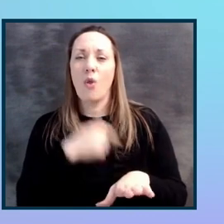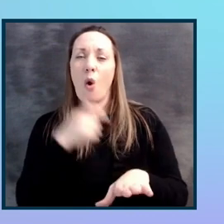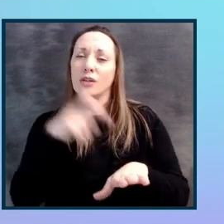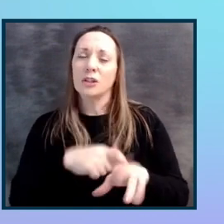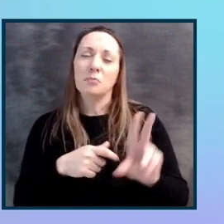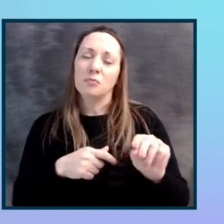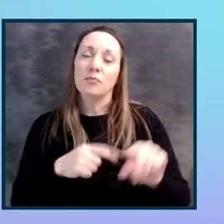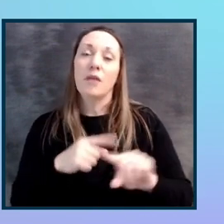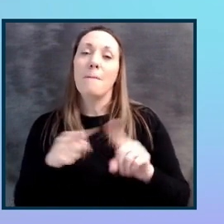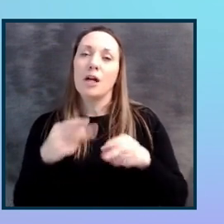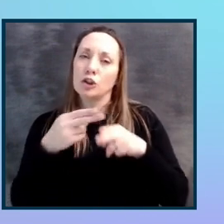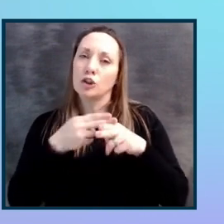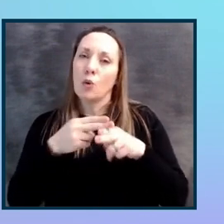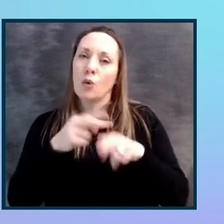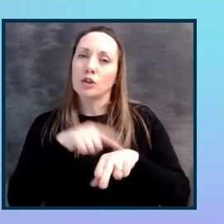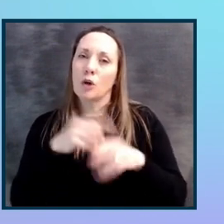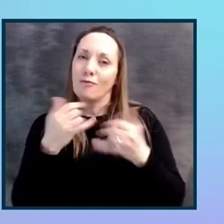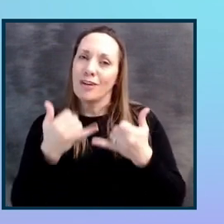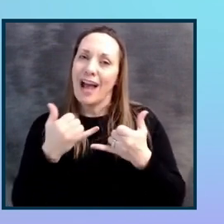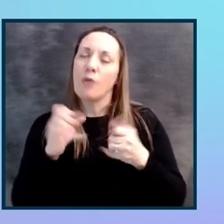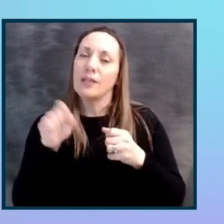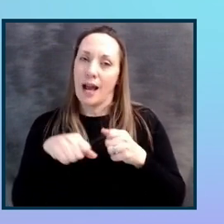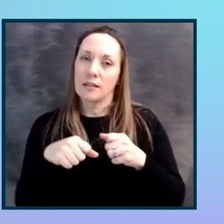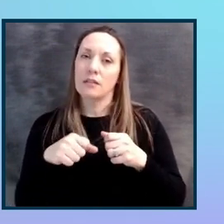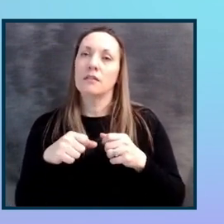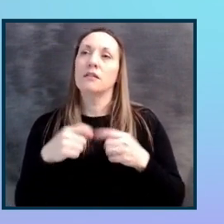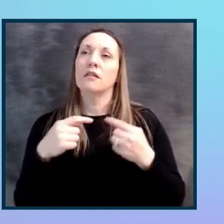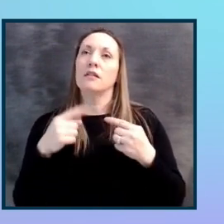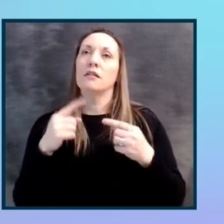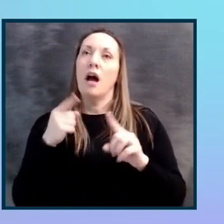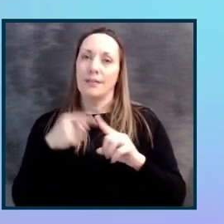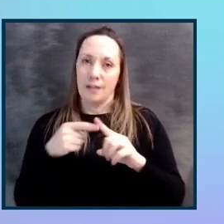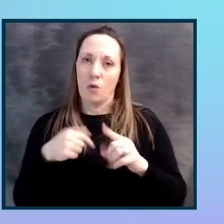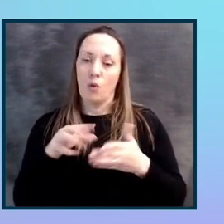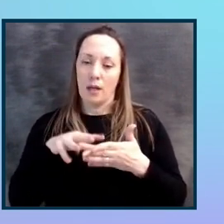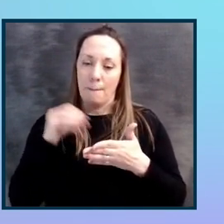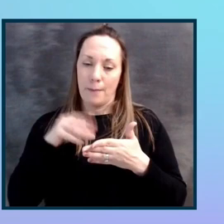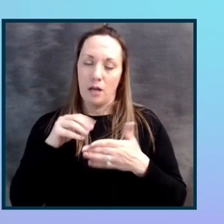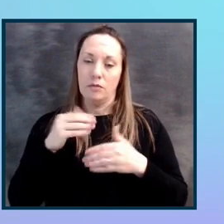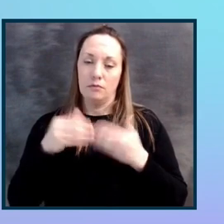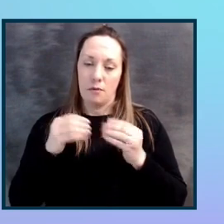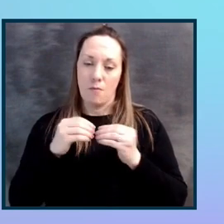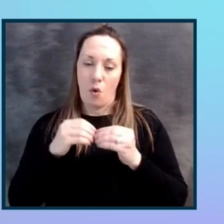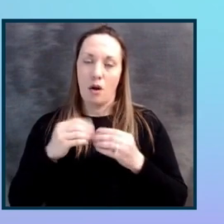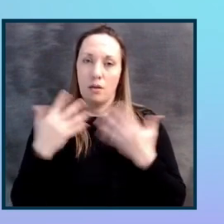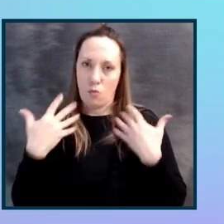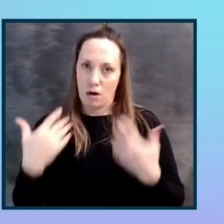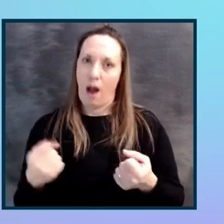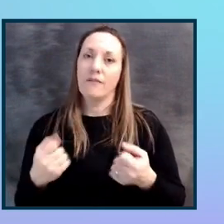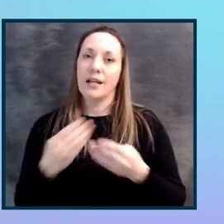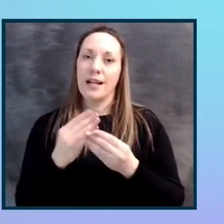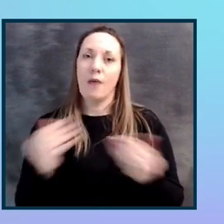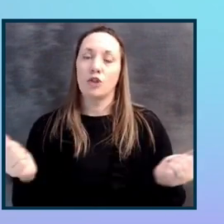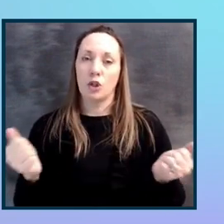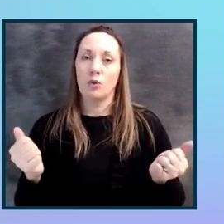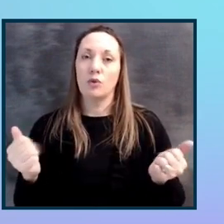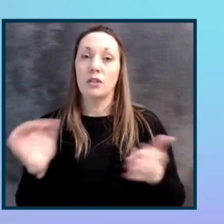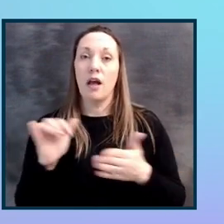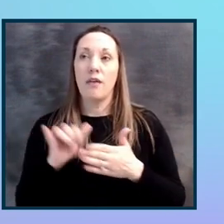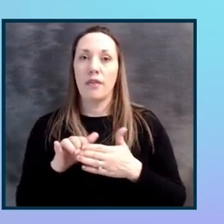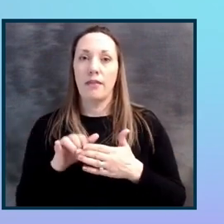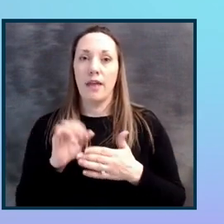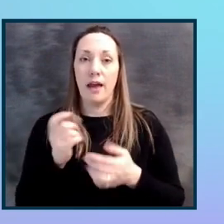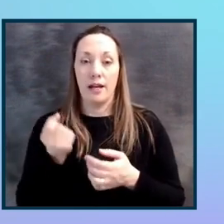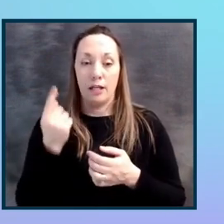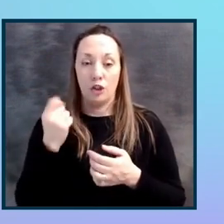certainly in the short term, so that we can build that learning, make sure that we're confident with the solutions that we're delivering, and that that interpretation